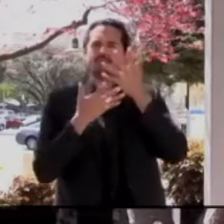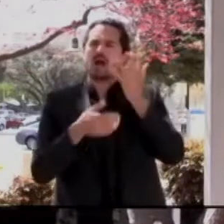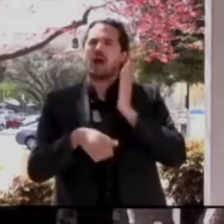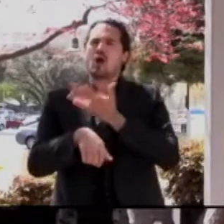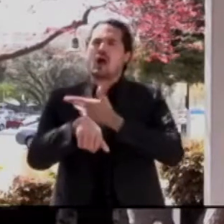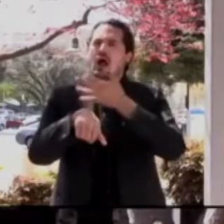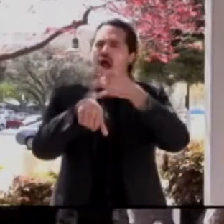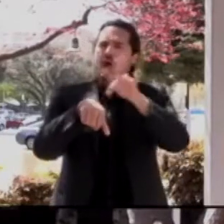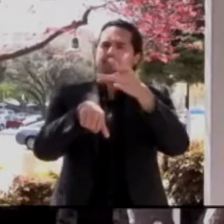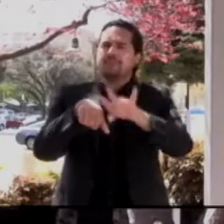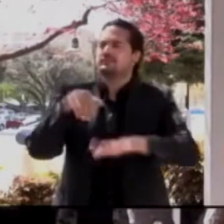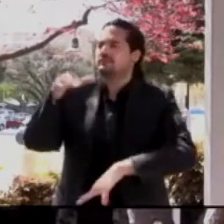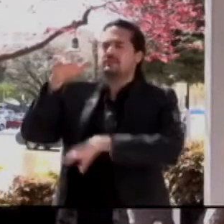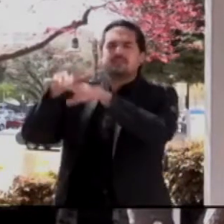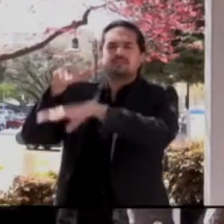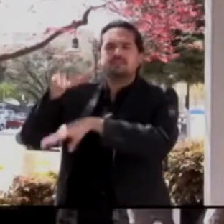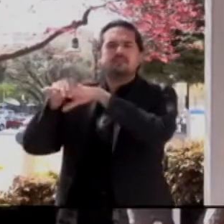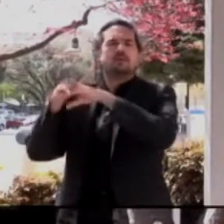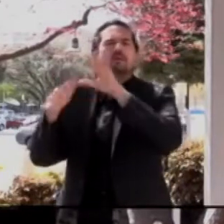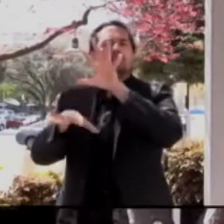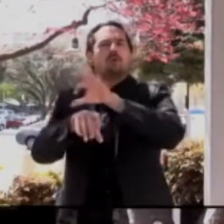appointments for this week.